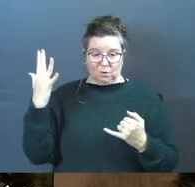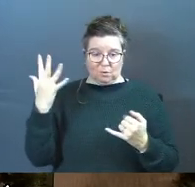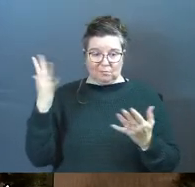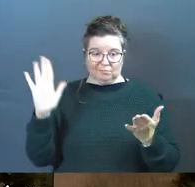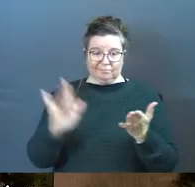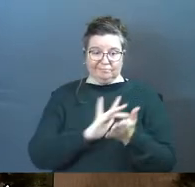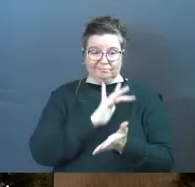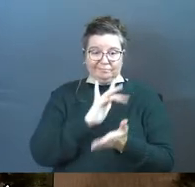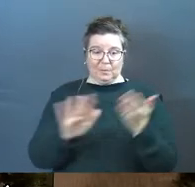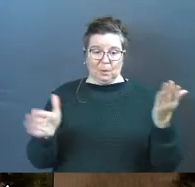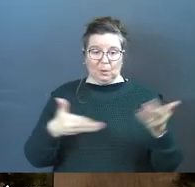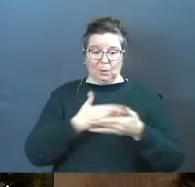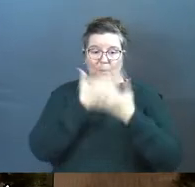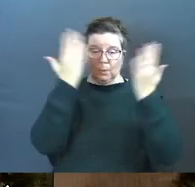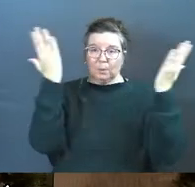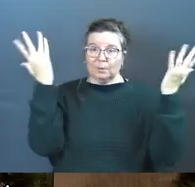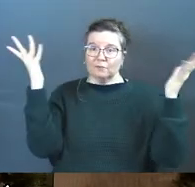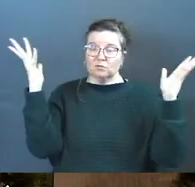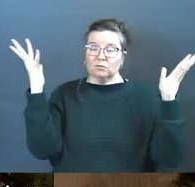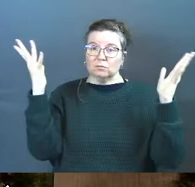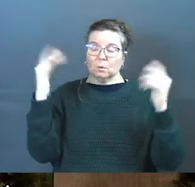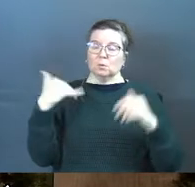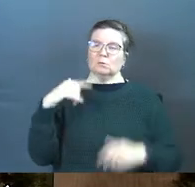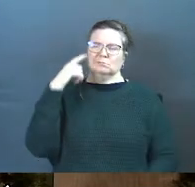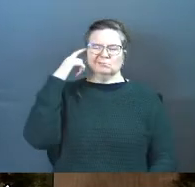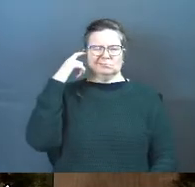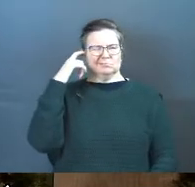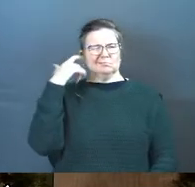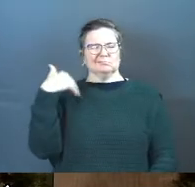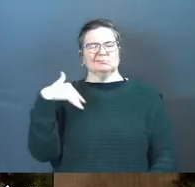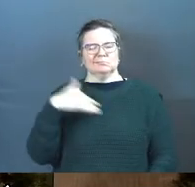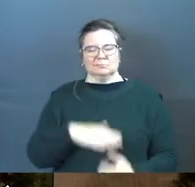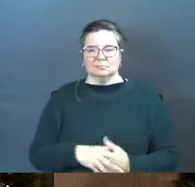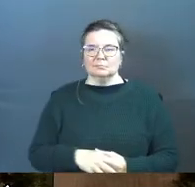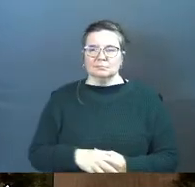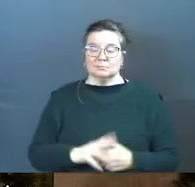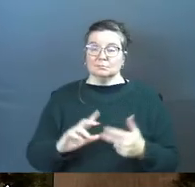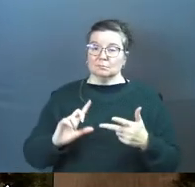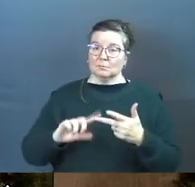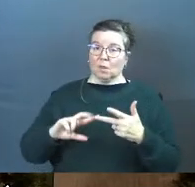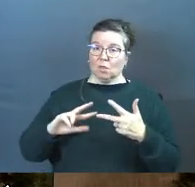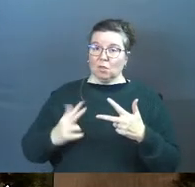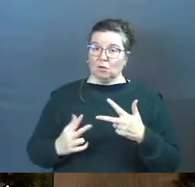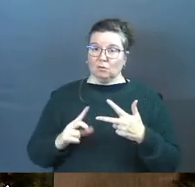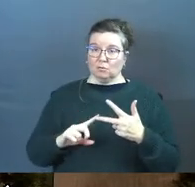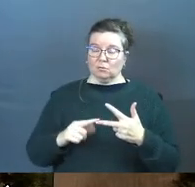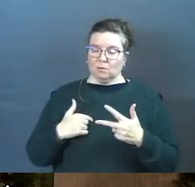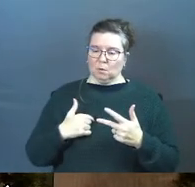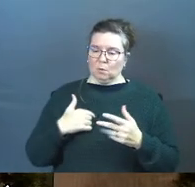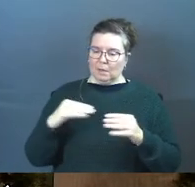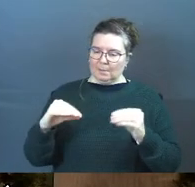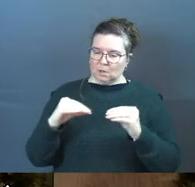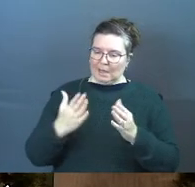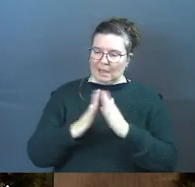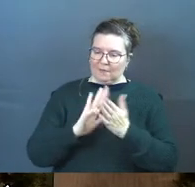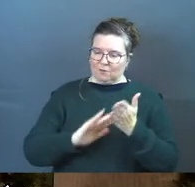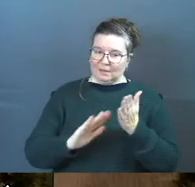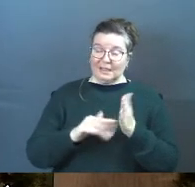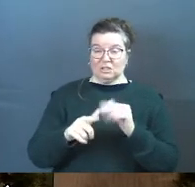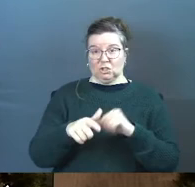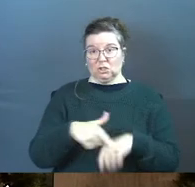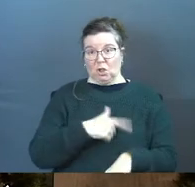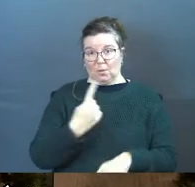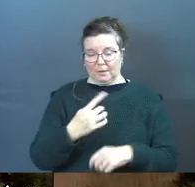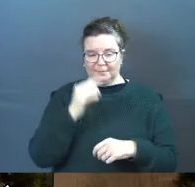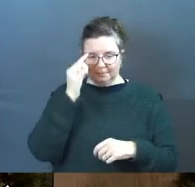were forgiven a long time ago? That's a head-scratcher. Third one, we've been taught to ask for forgiveness. This is a long